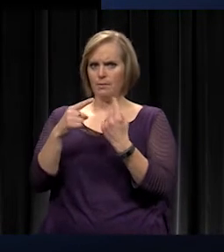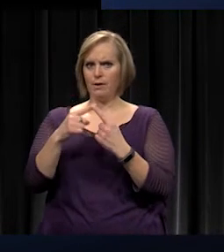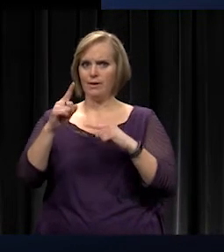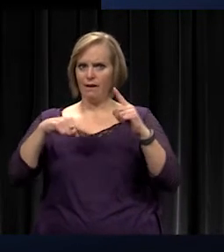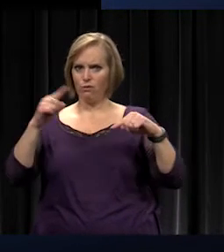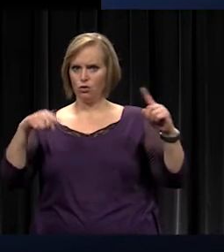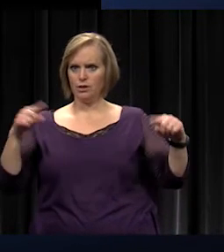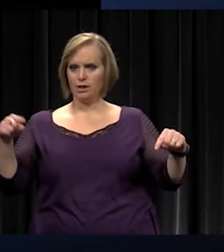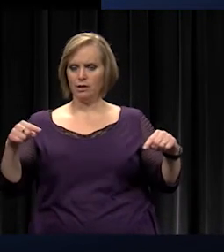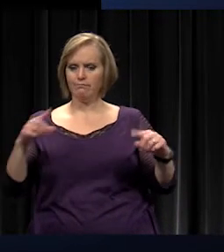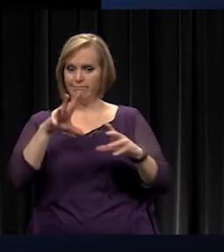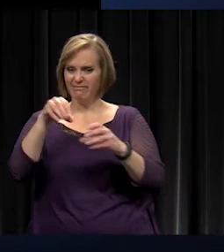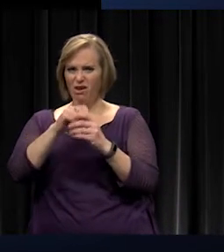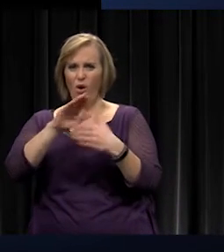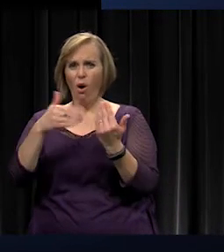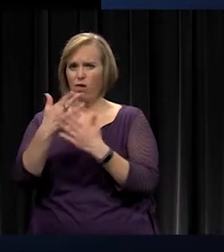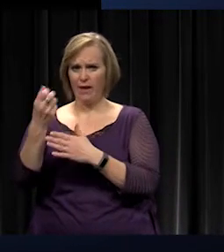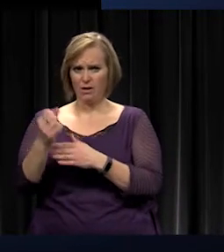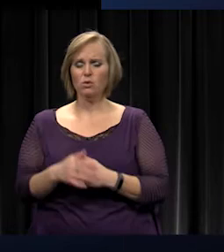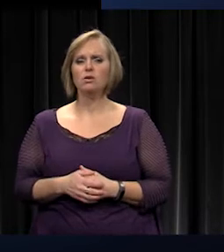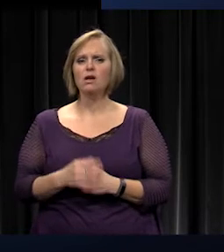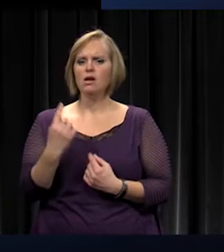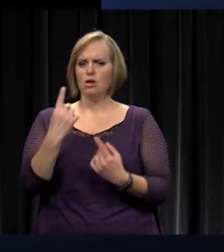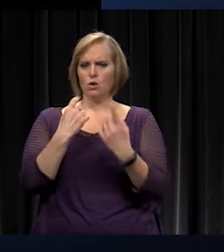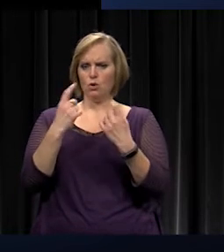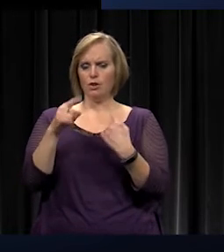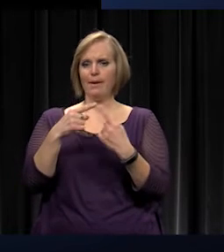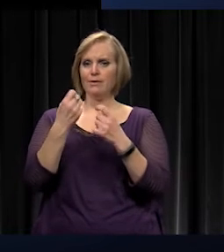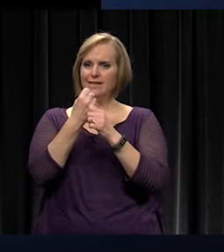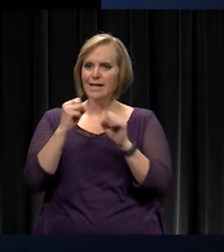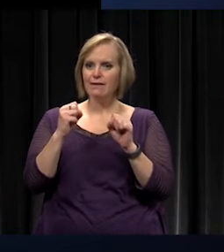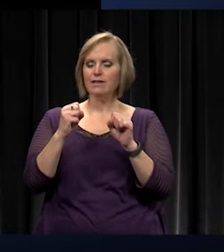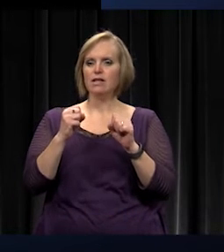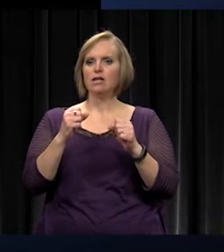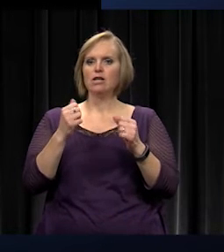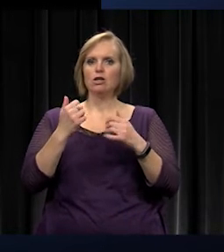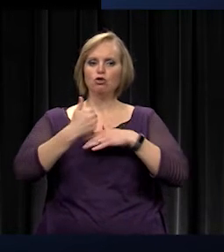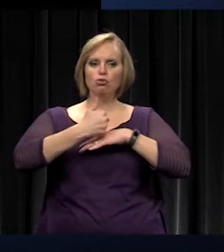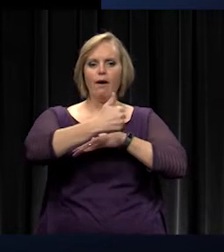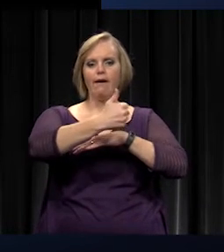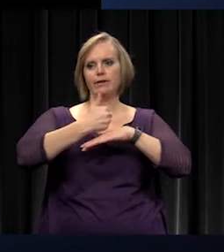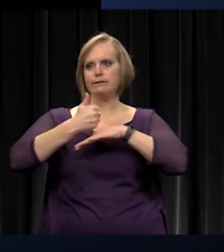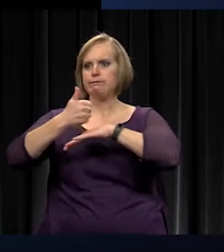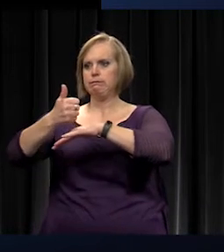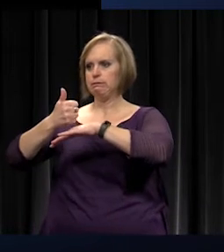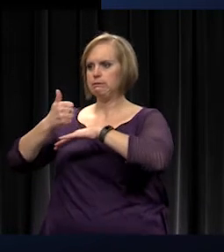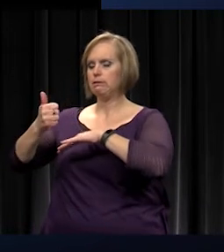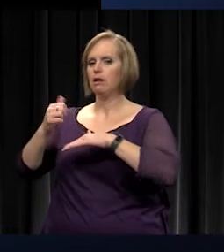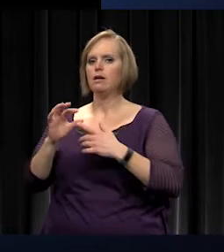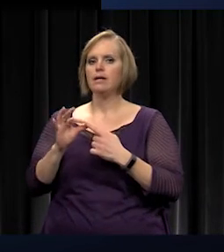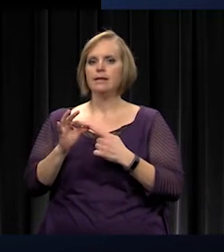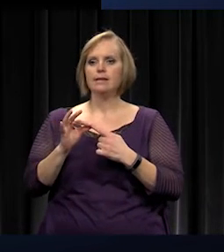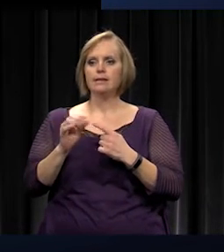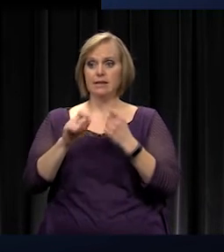among all of our high schools. Questions about safety, traveling distance, specific to the northwest